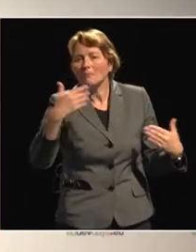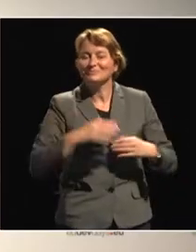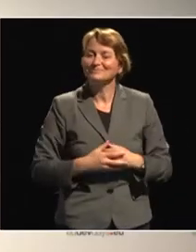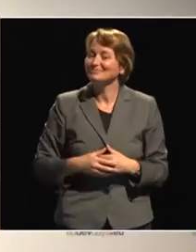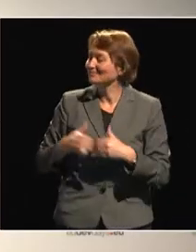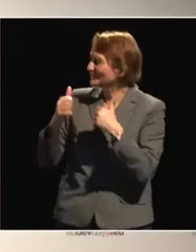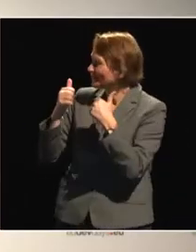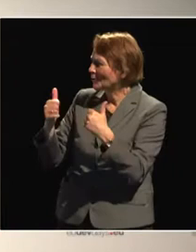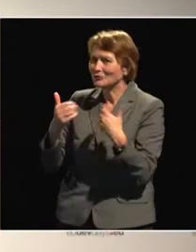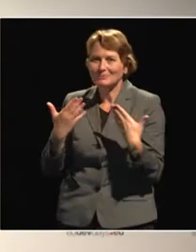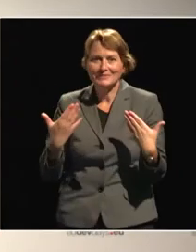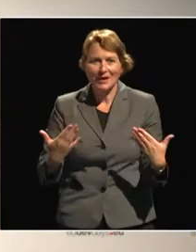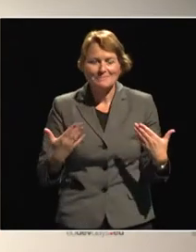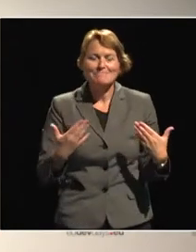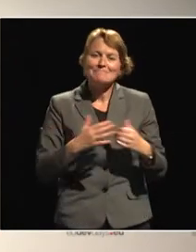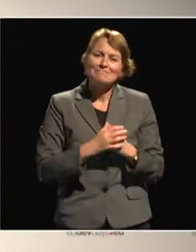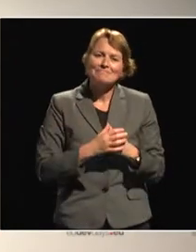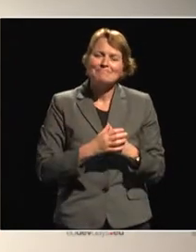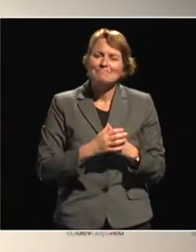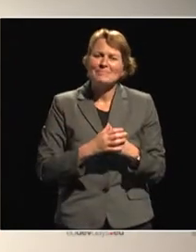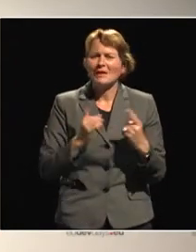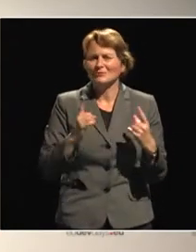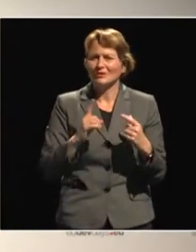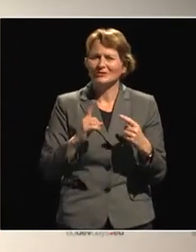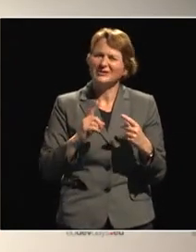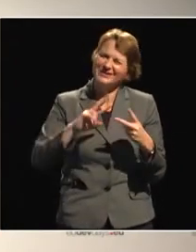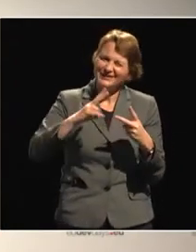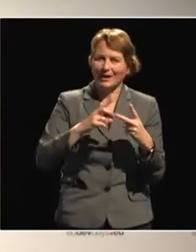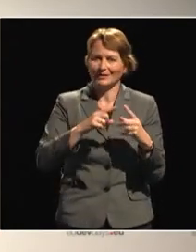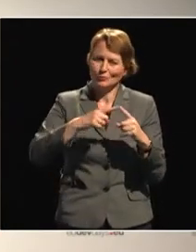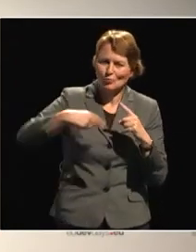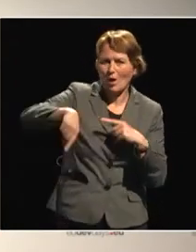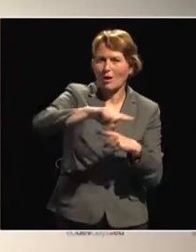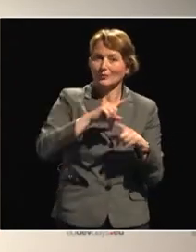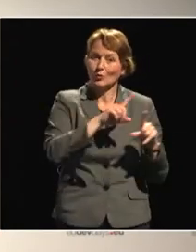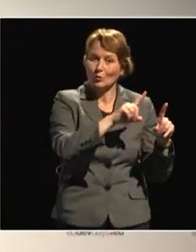I think at this stage I will do a quick second round of questions before we go out to the audience.